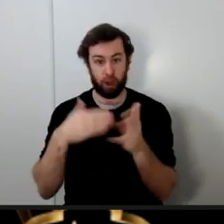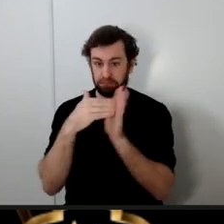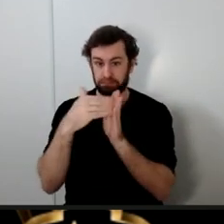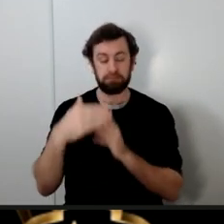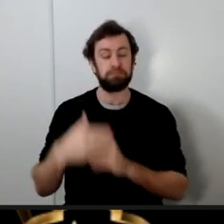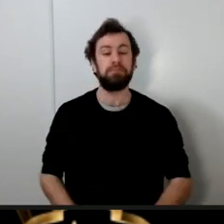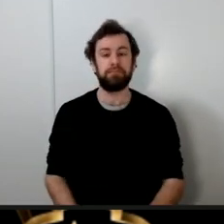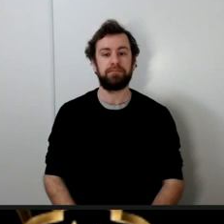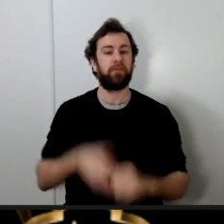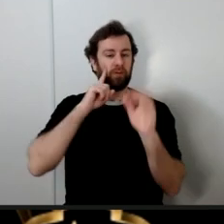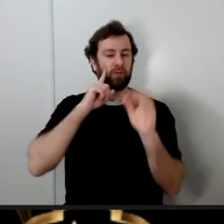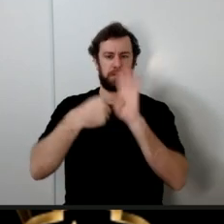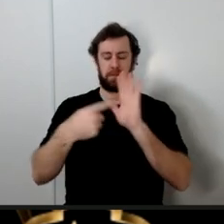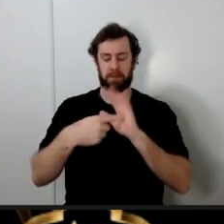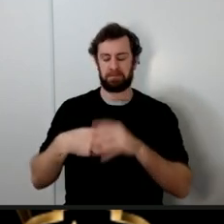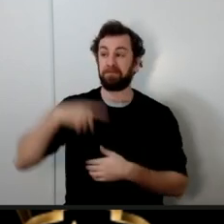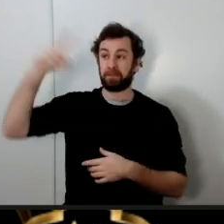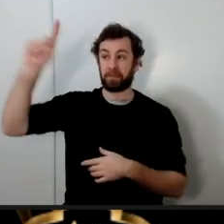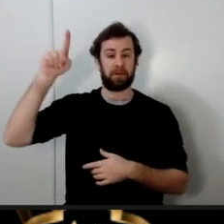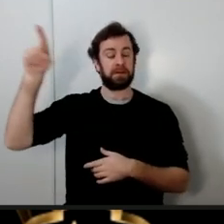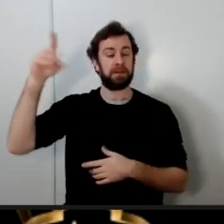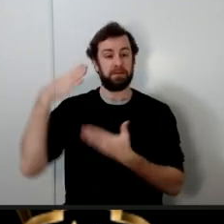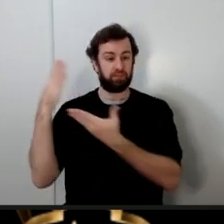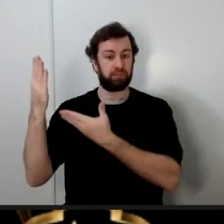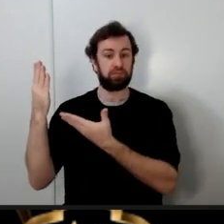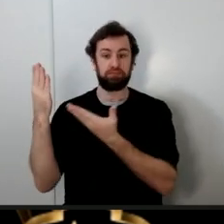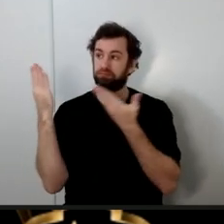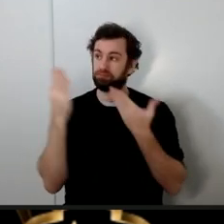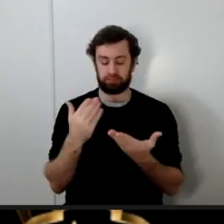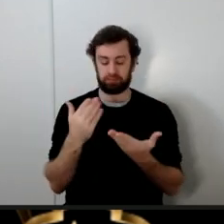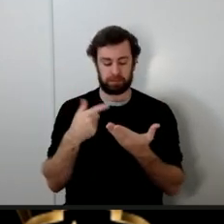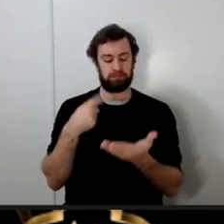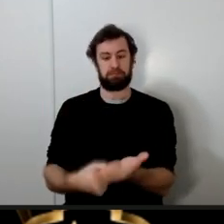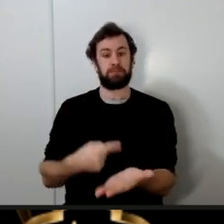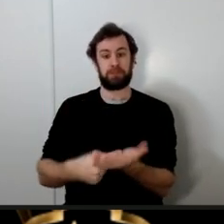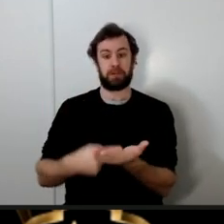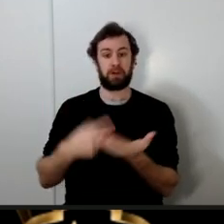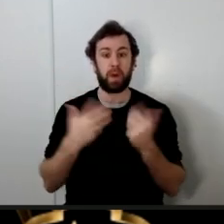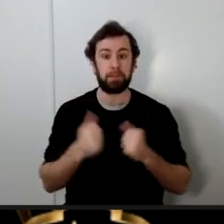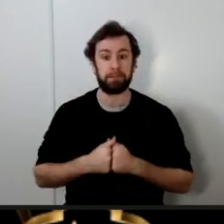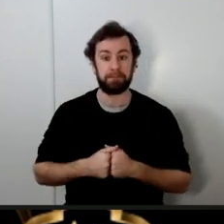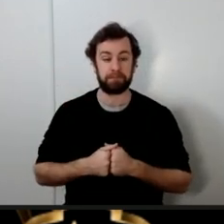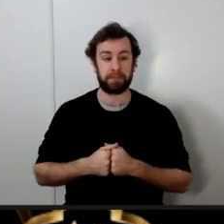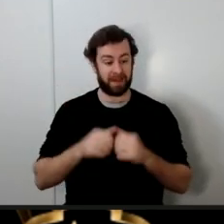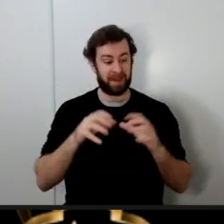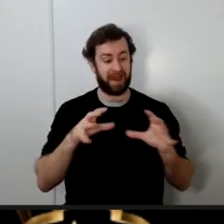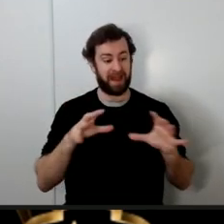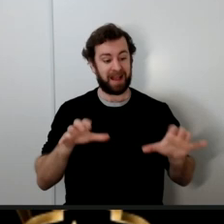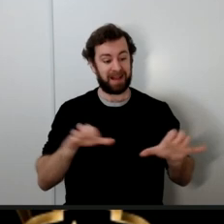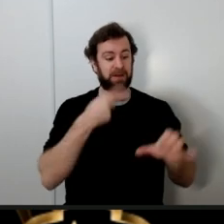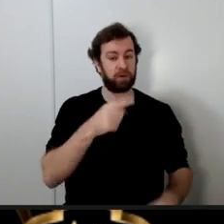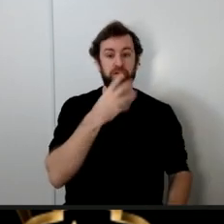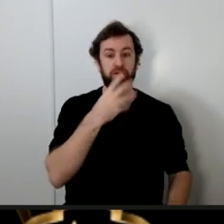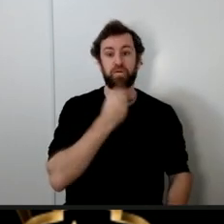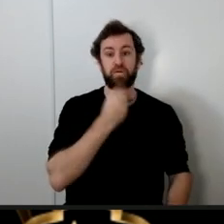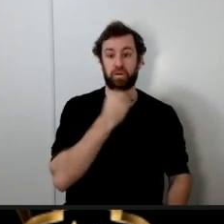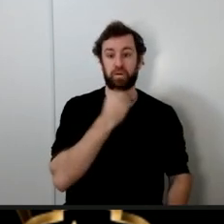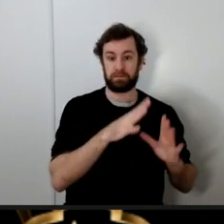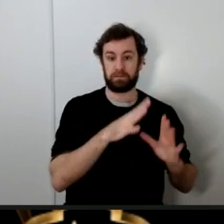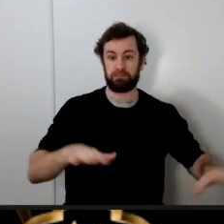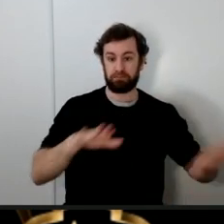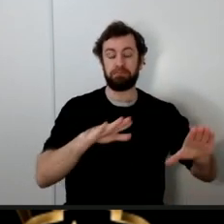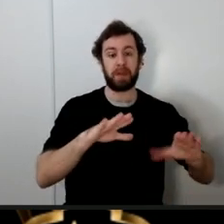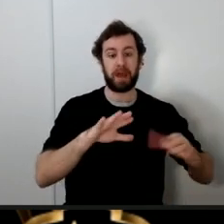'ala brings up the actions of the Jewish nation and how they treated their